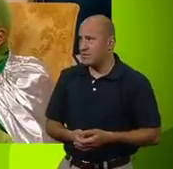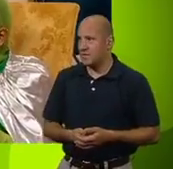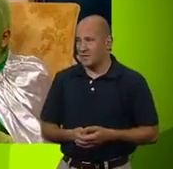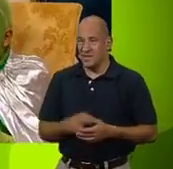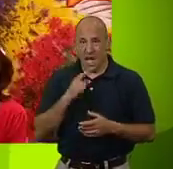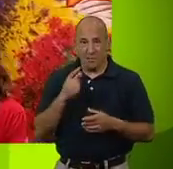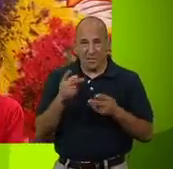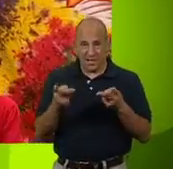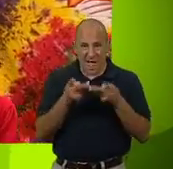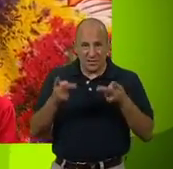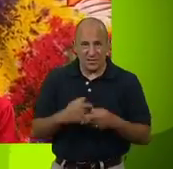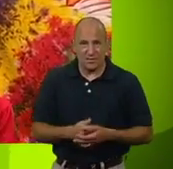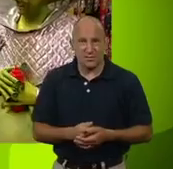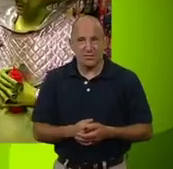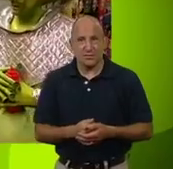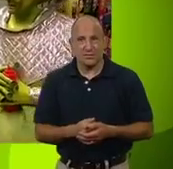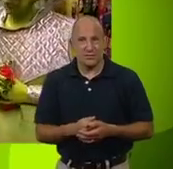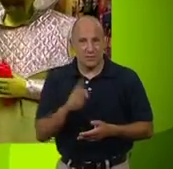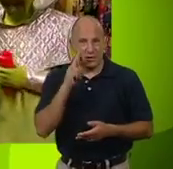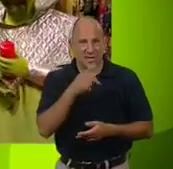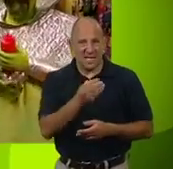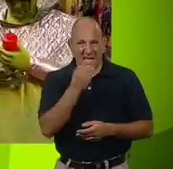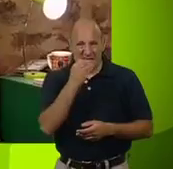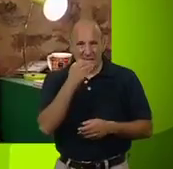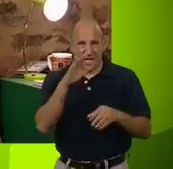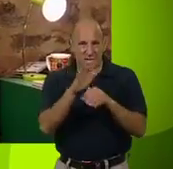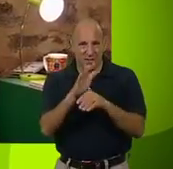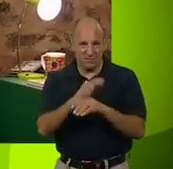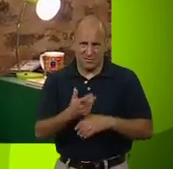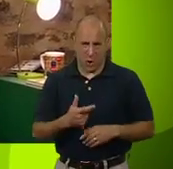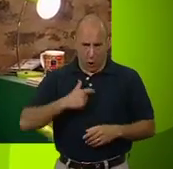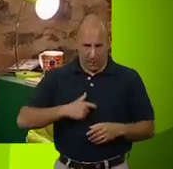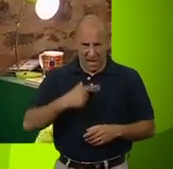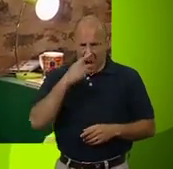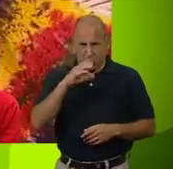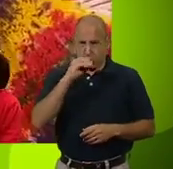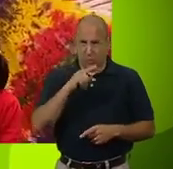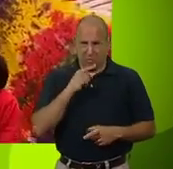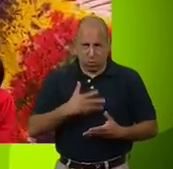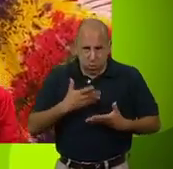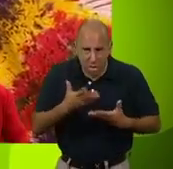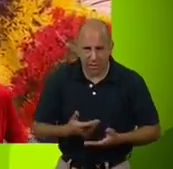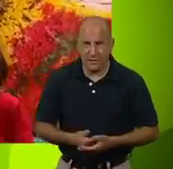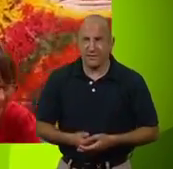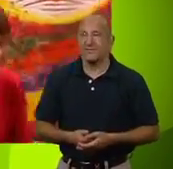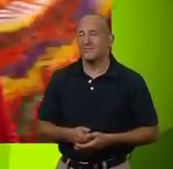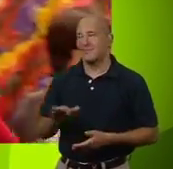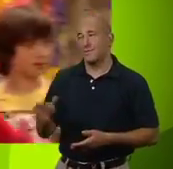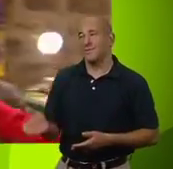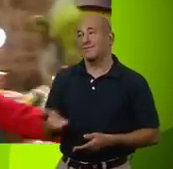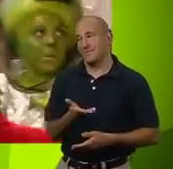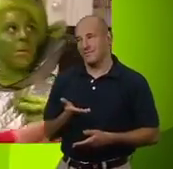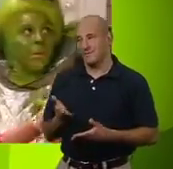are lettuces. You saw him eat all that ketchup. No human can do that without being sick. Jack?